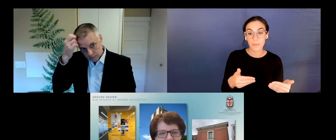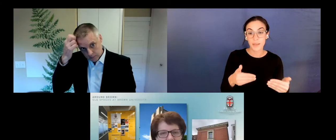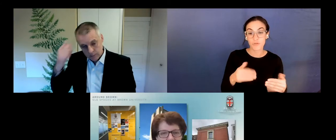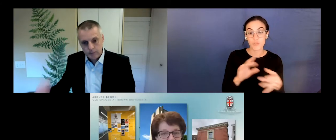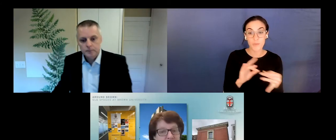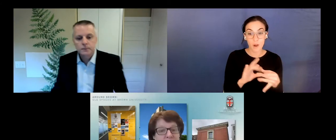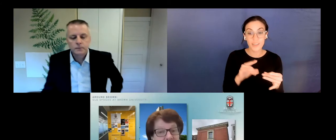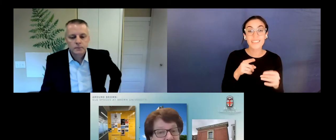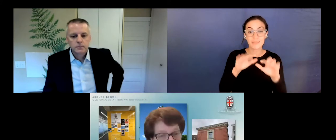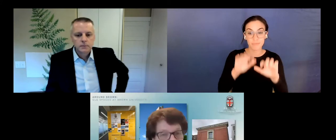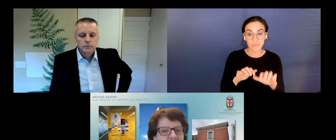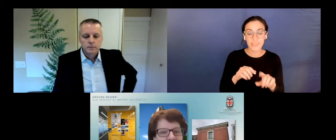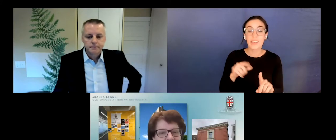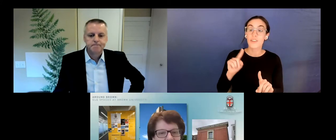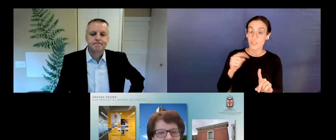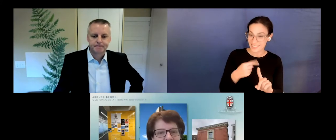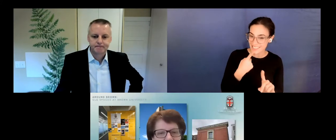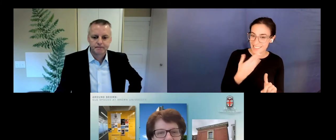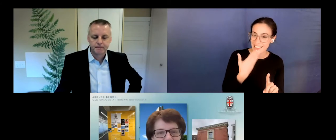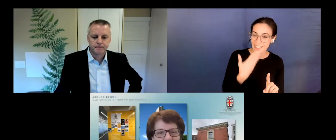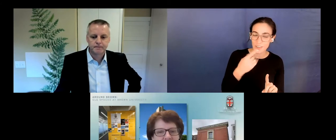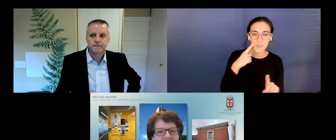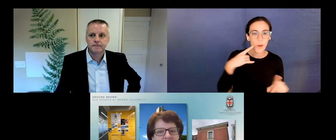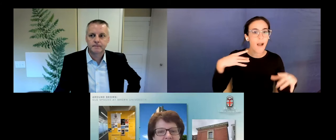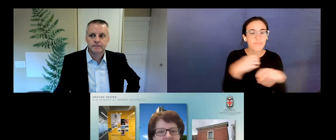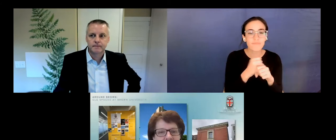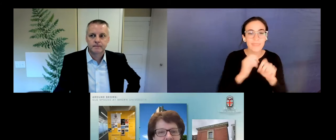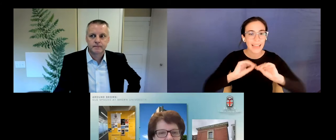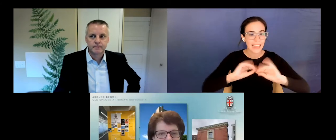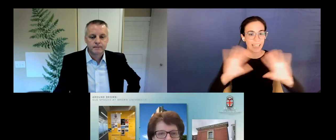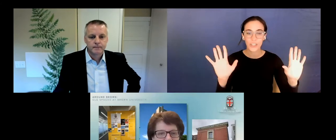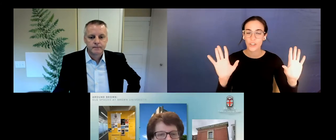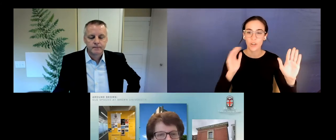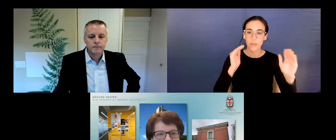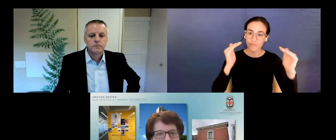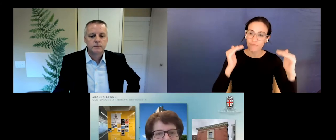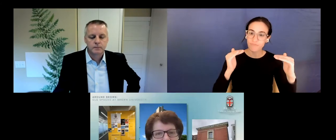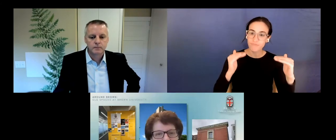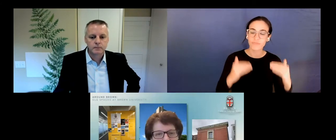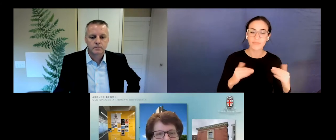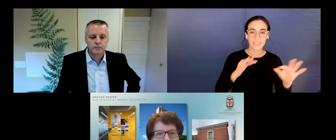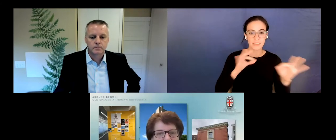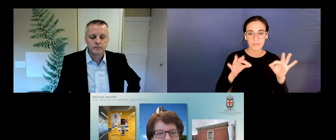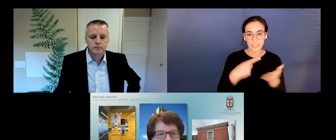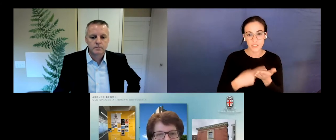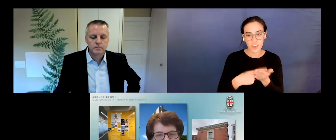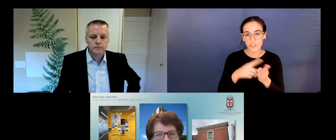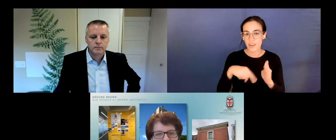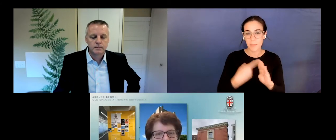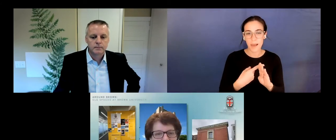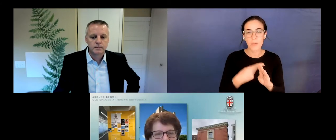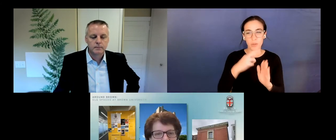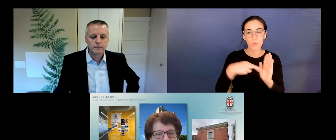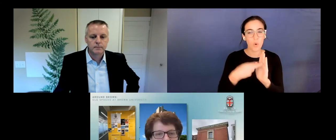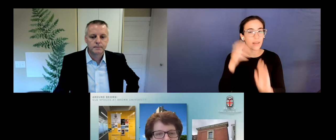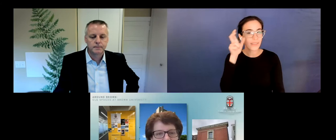read what he says. First of all, he says, thank you for such a concise, clear, and systematic discussion of the overall role of listening in the